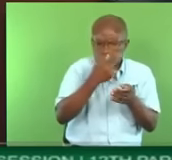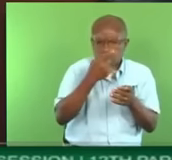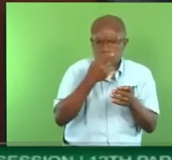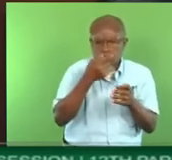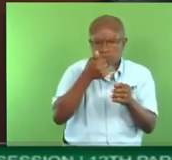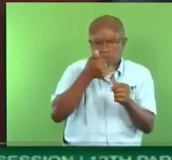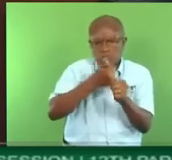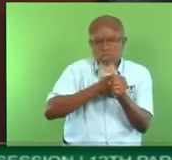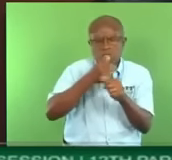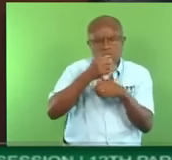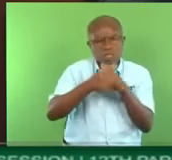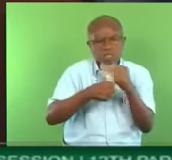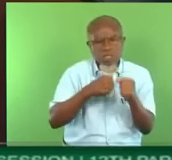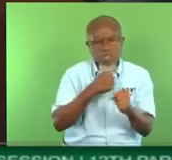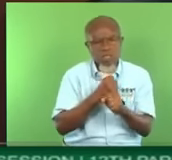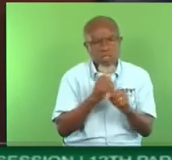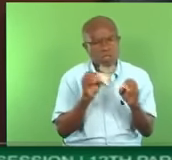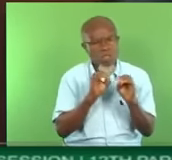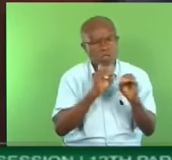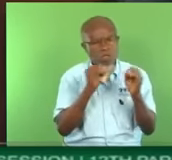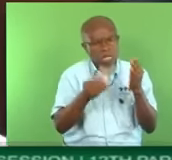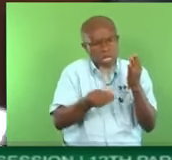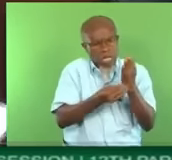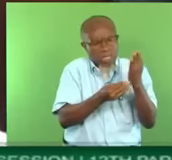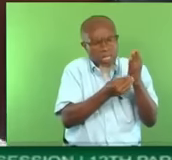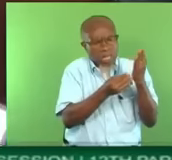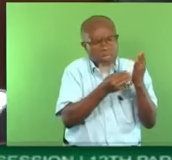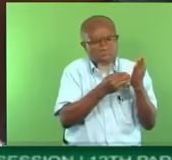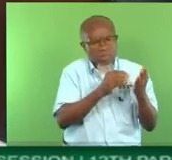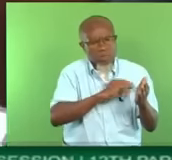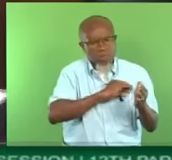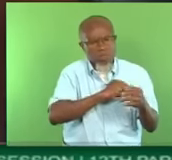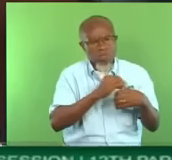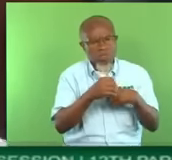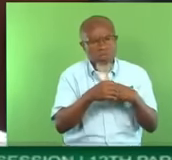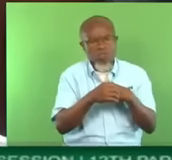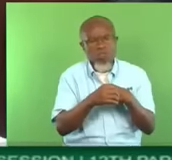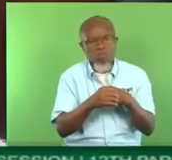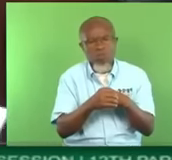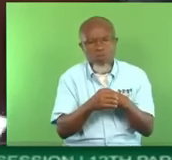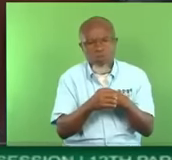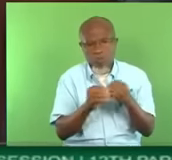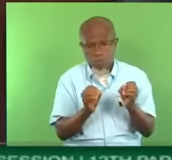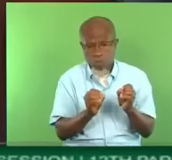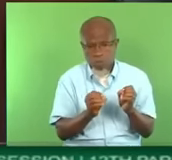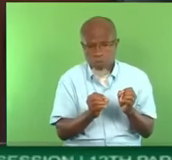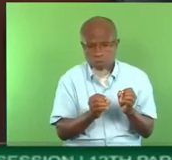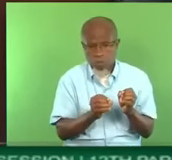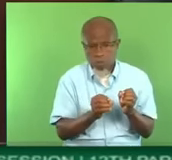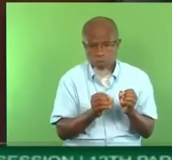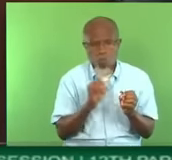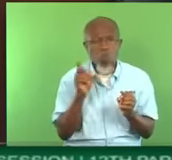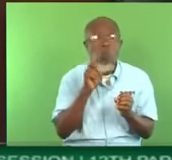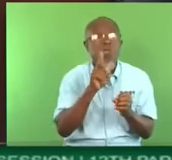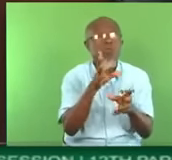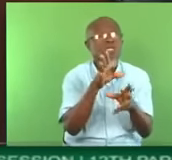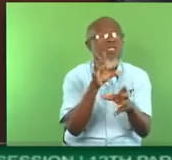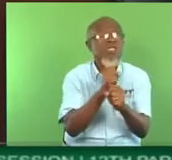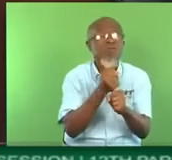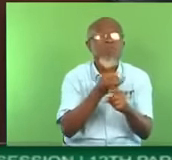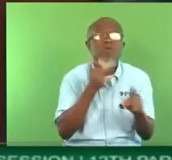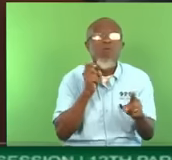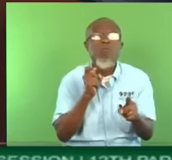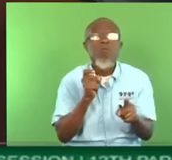Where you get this idea from? And how are going to do 1,000 persons recruited in one year? In one year?